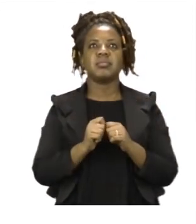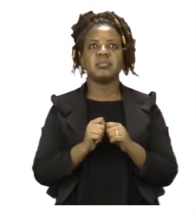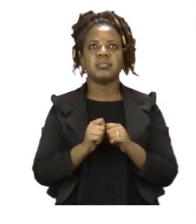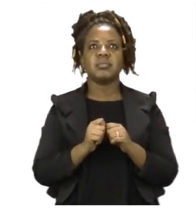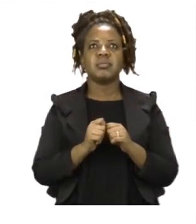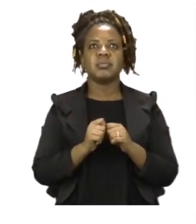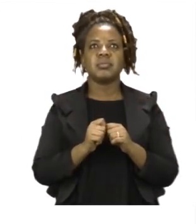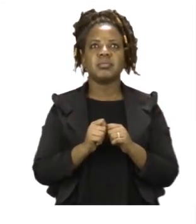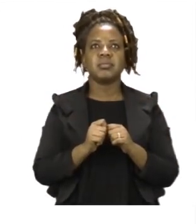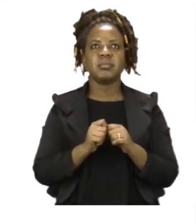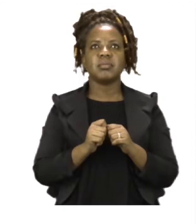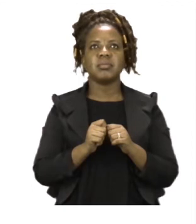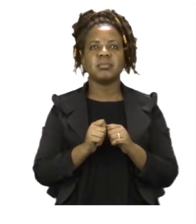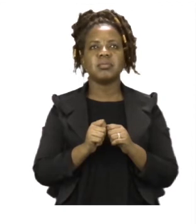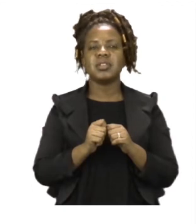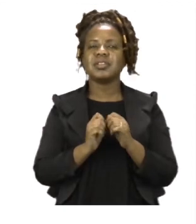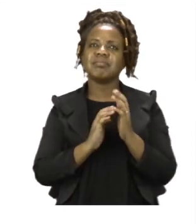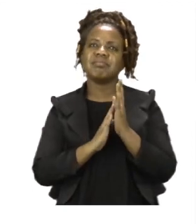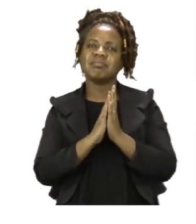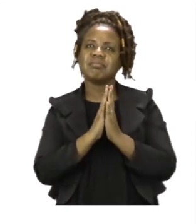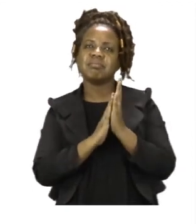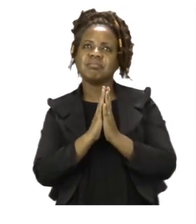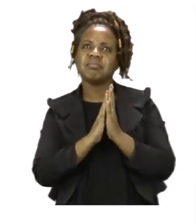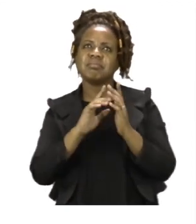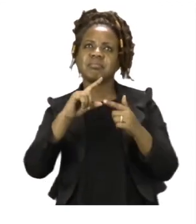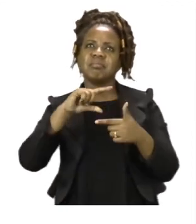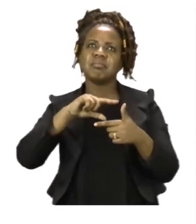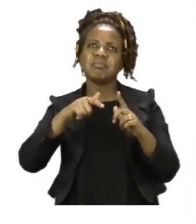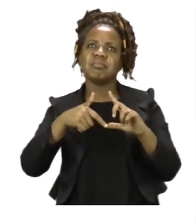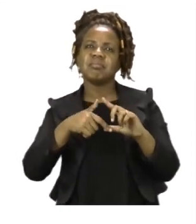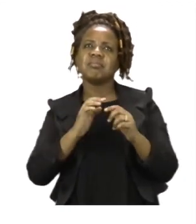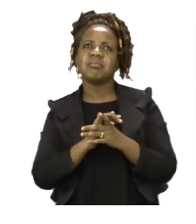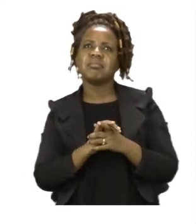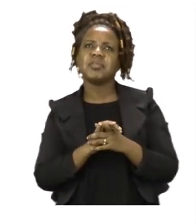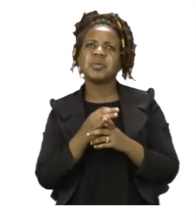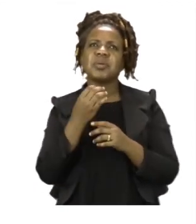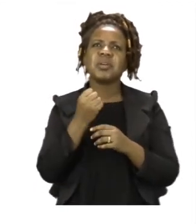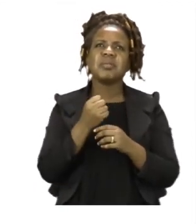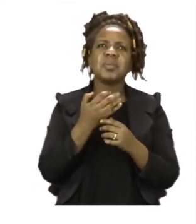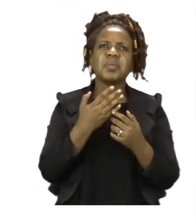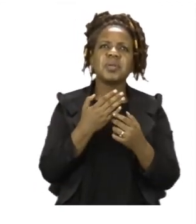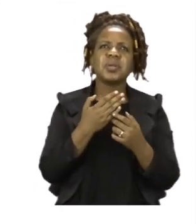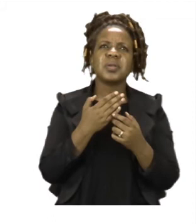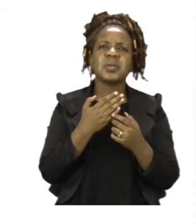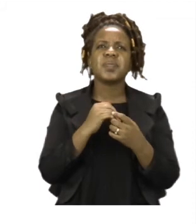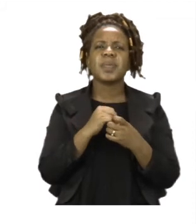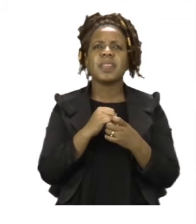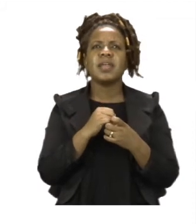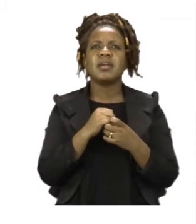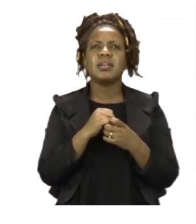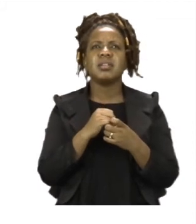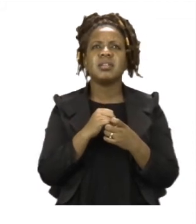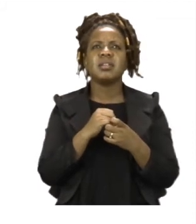very interesting shape as if there is a square and a triangle together. It's